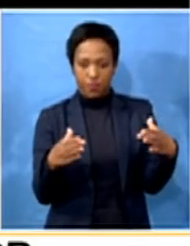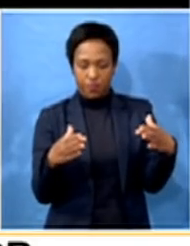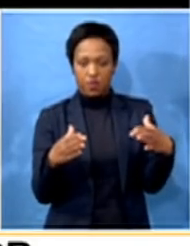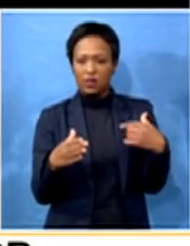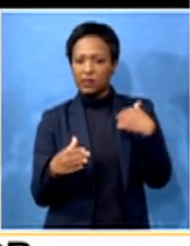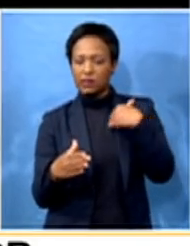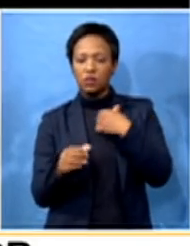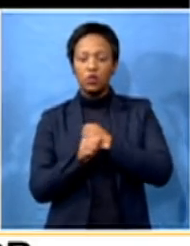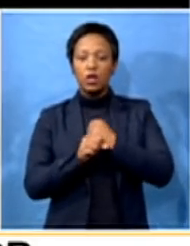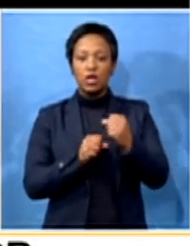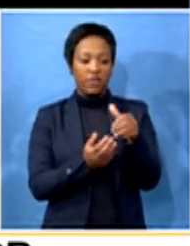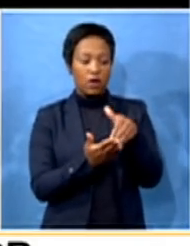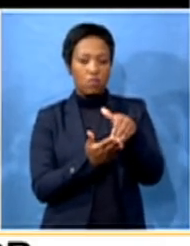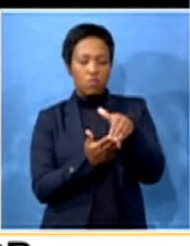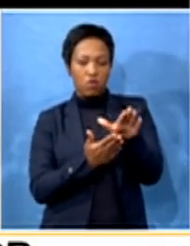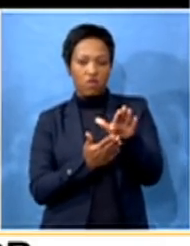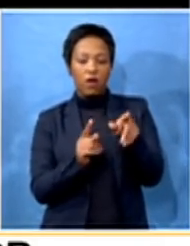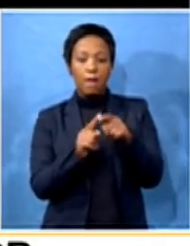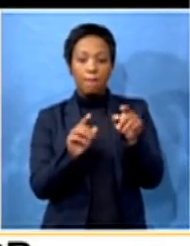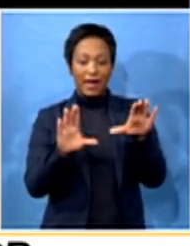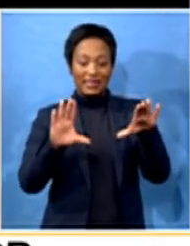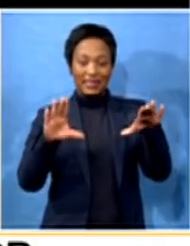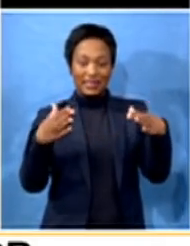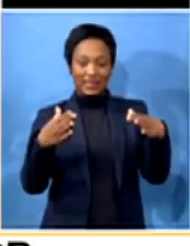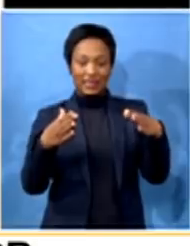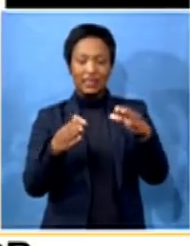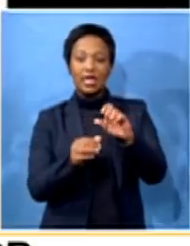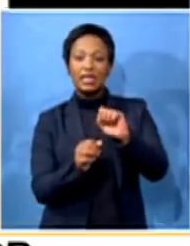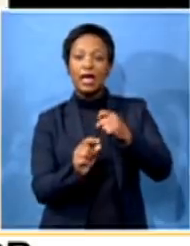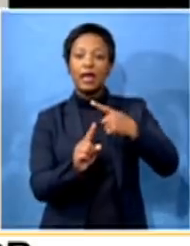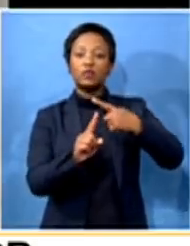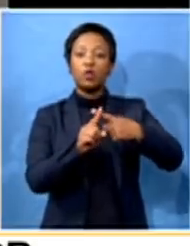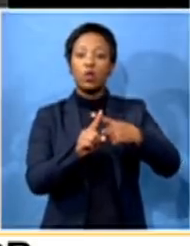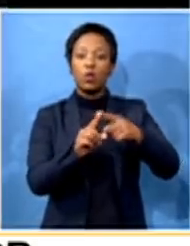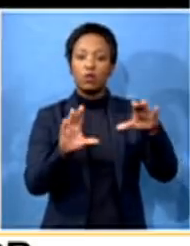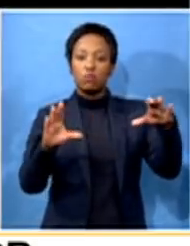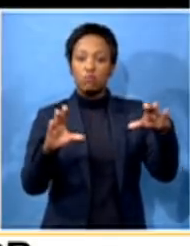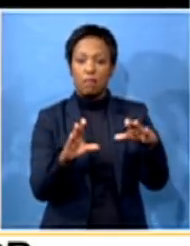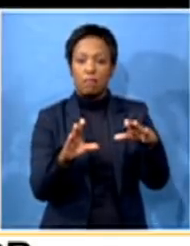we did not only remove her, the whole collective of her efforts she was leading with, they were recalled.